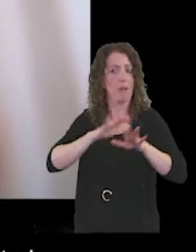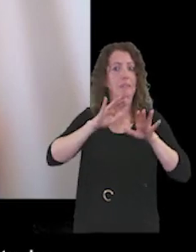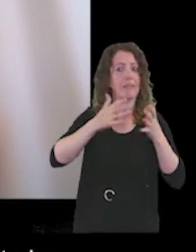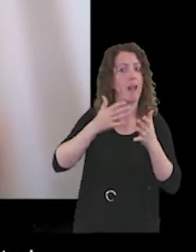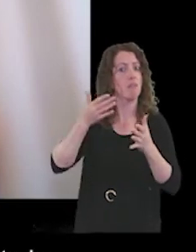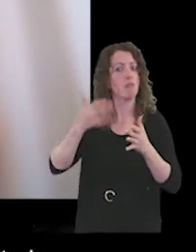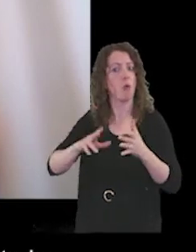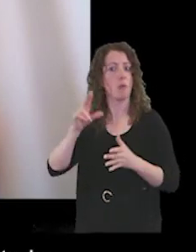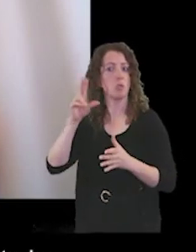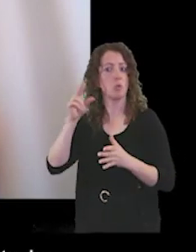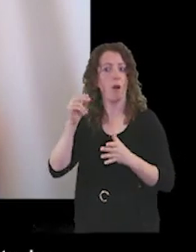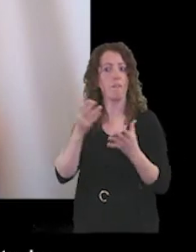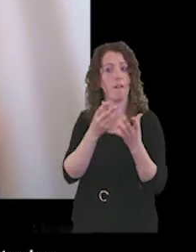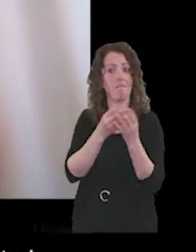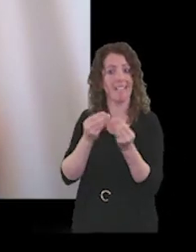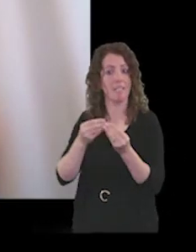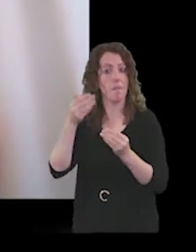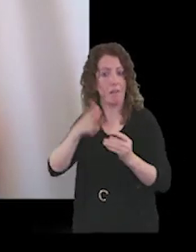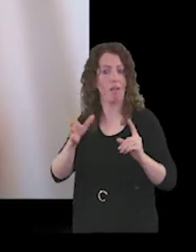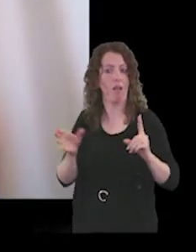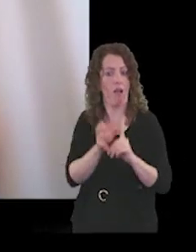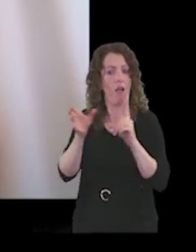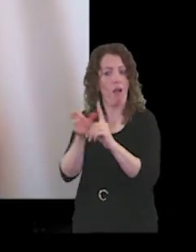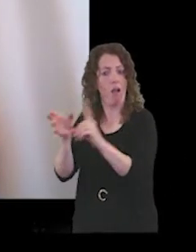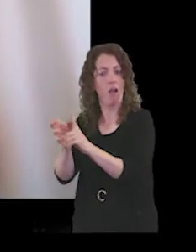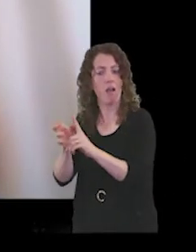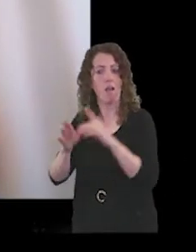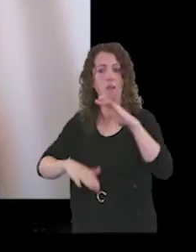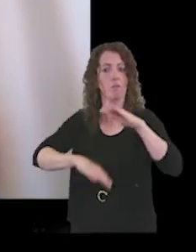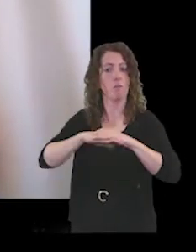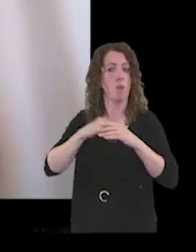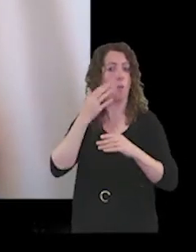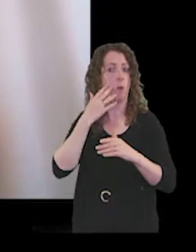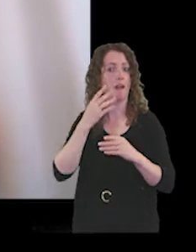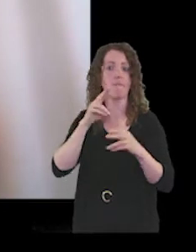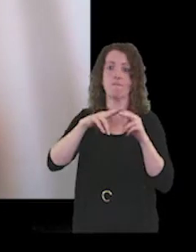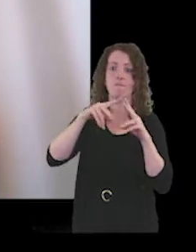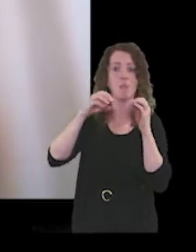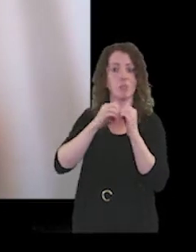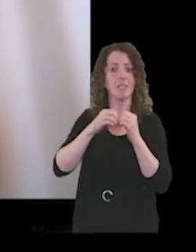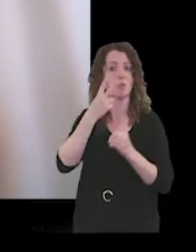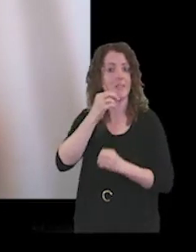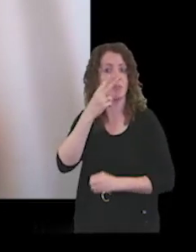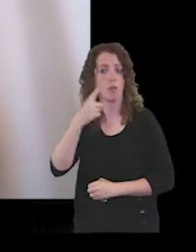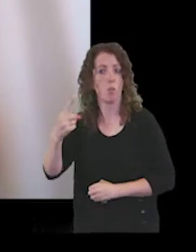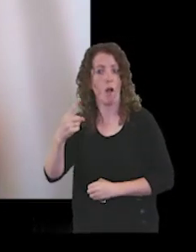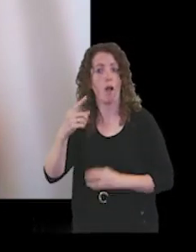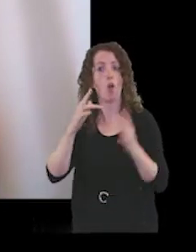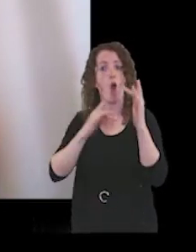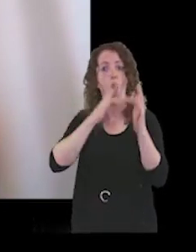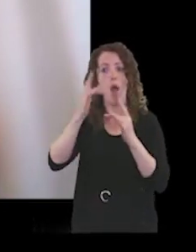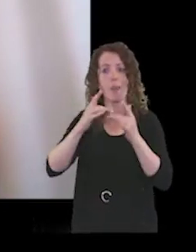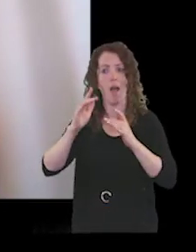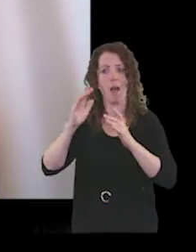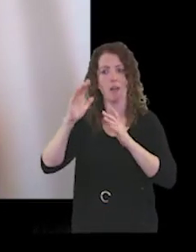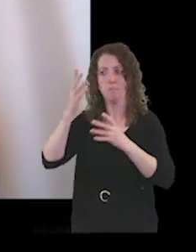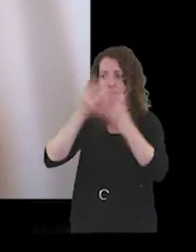vacancies were filled and notified in February 2021 with an online induction programme